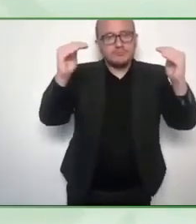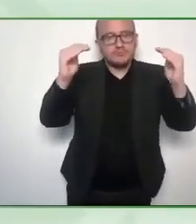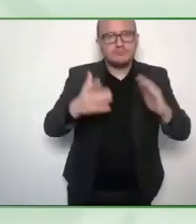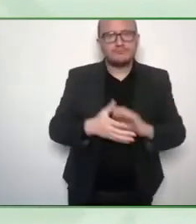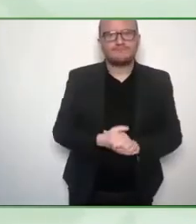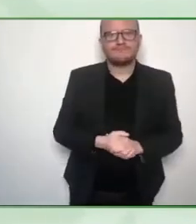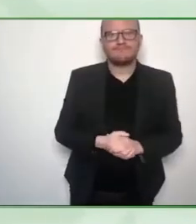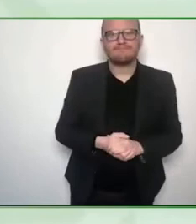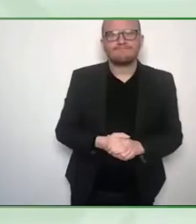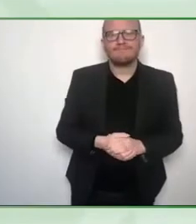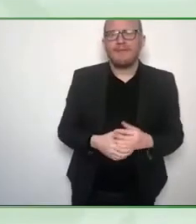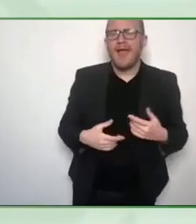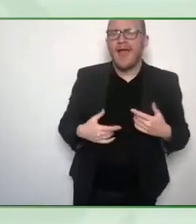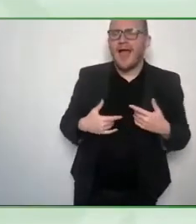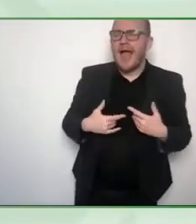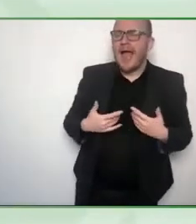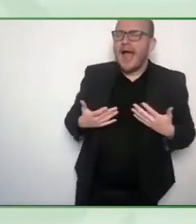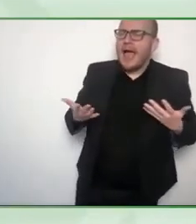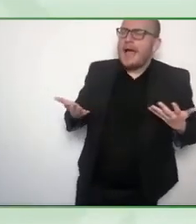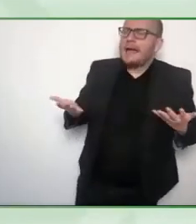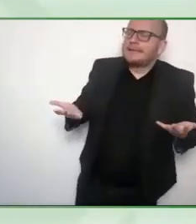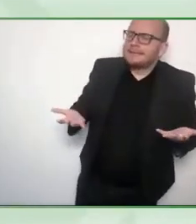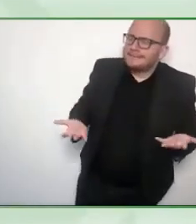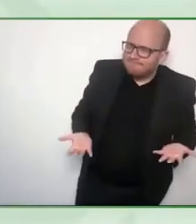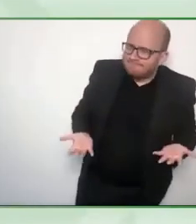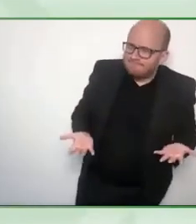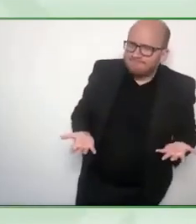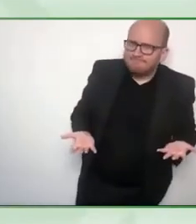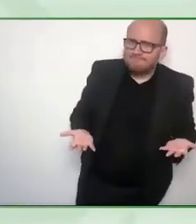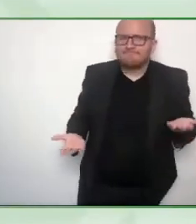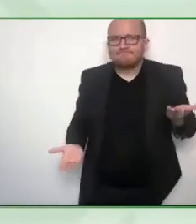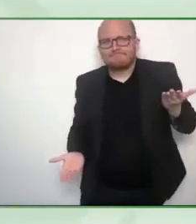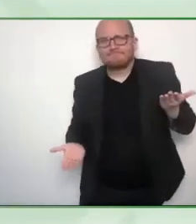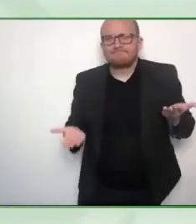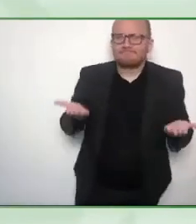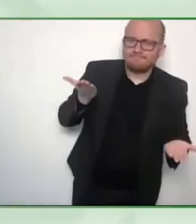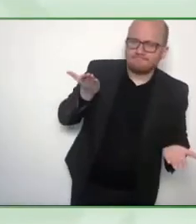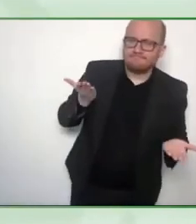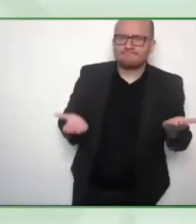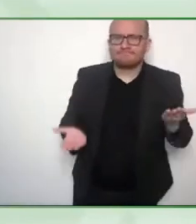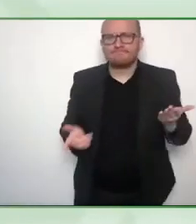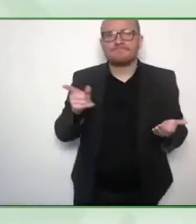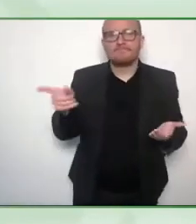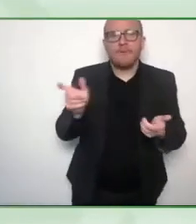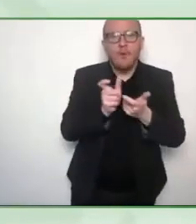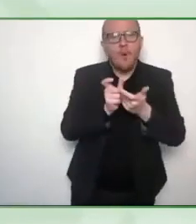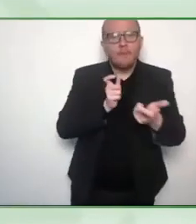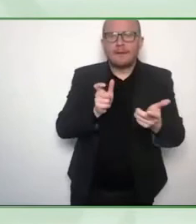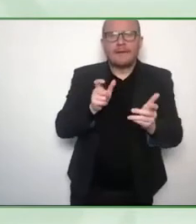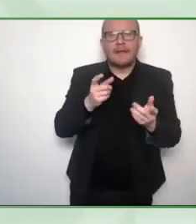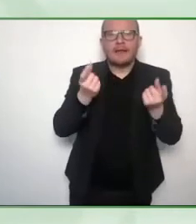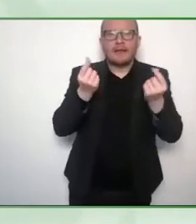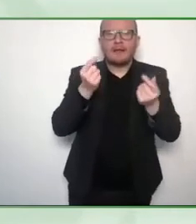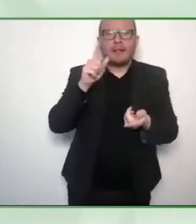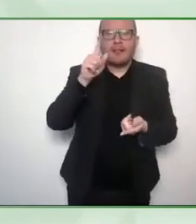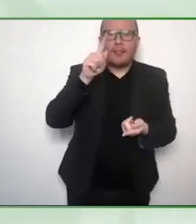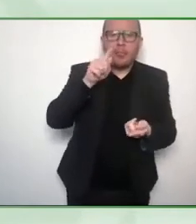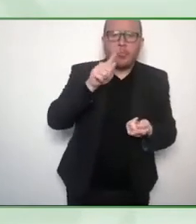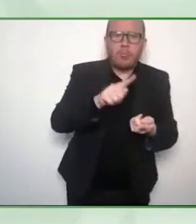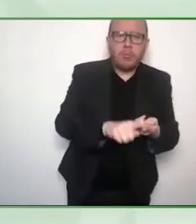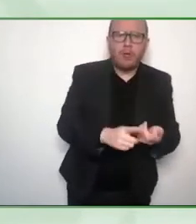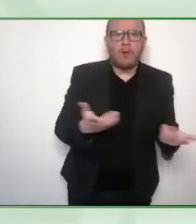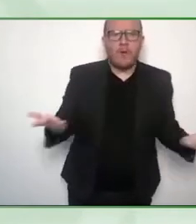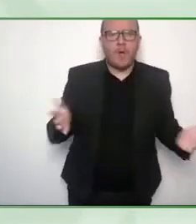out of business for the two years. And plus, there is more sensitivity that is also coming in because they have been